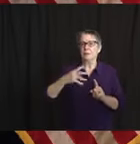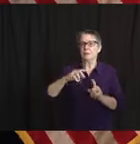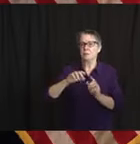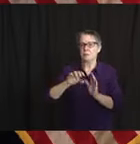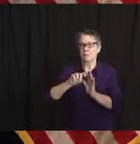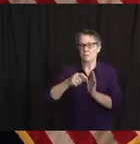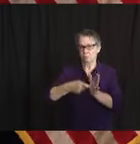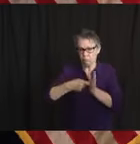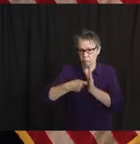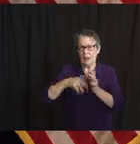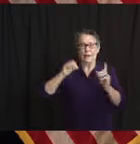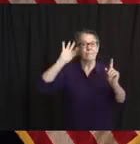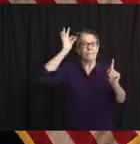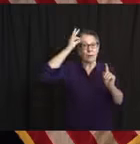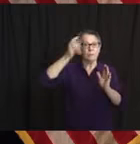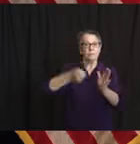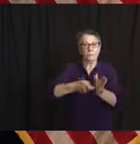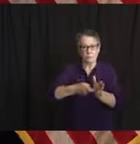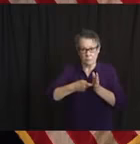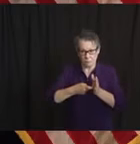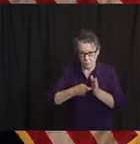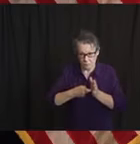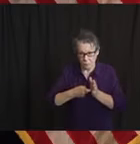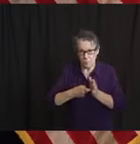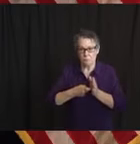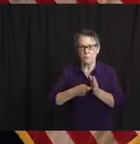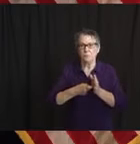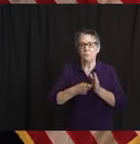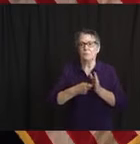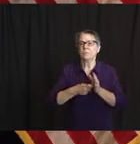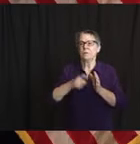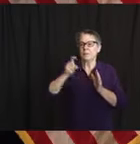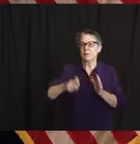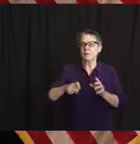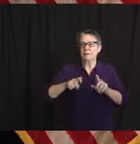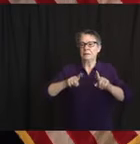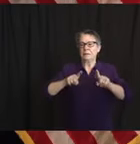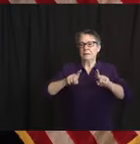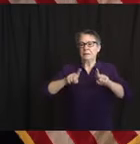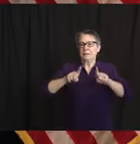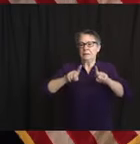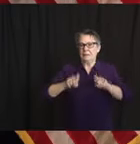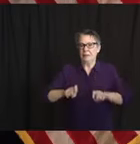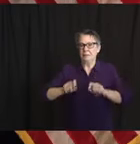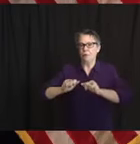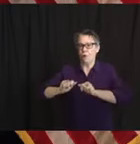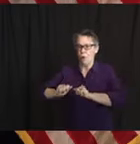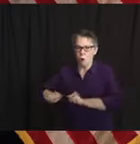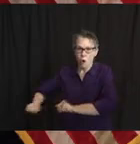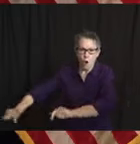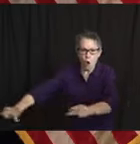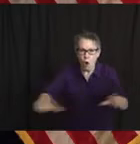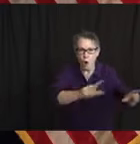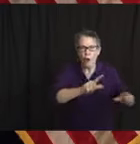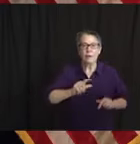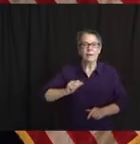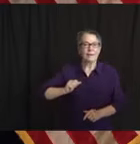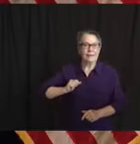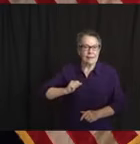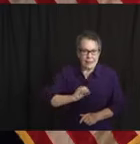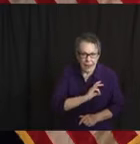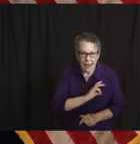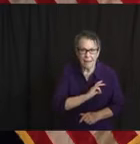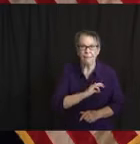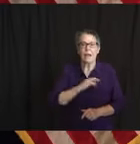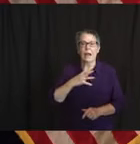updated numbers on multisystem inflammatory syndrome in children? What are the differences between multi-inflammatory syndrome and